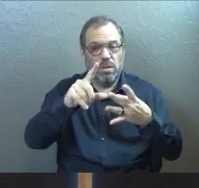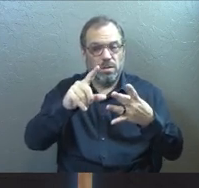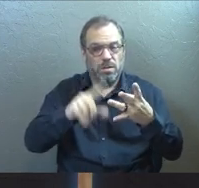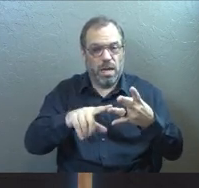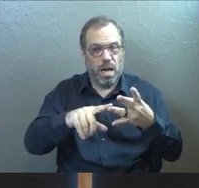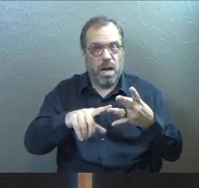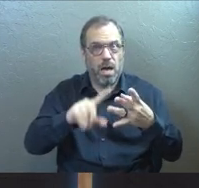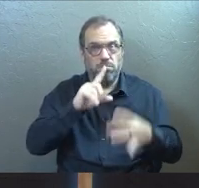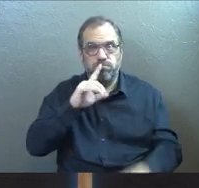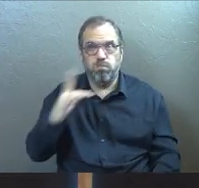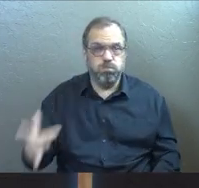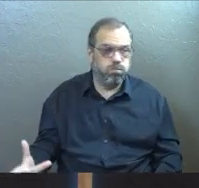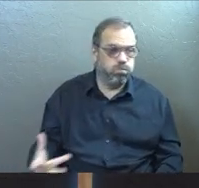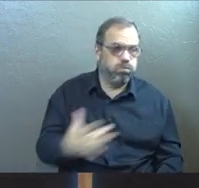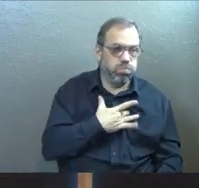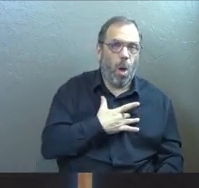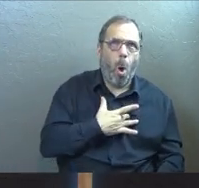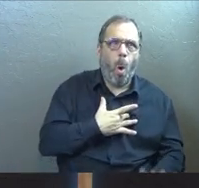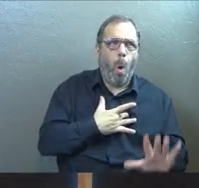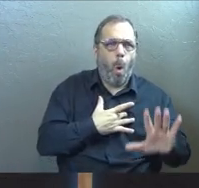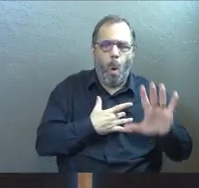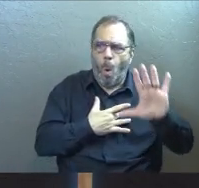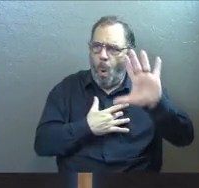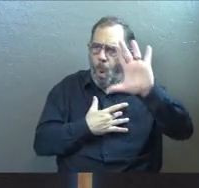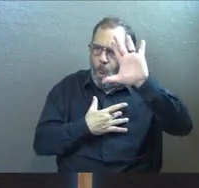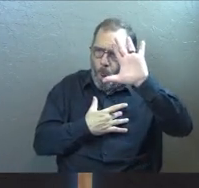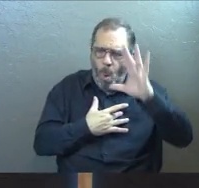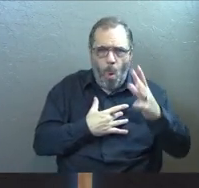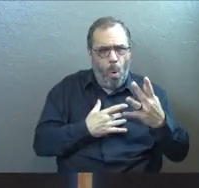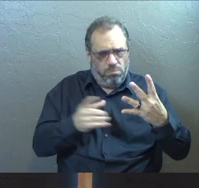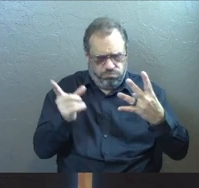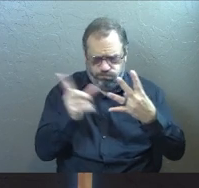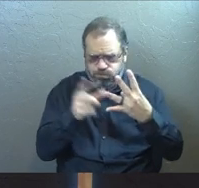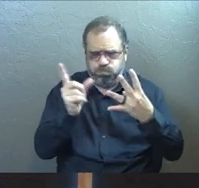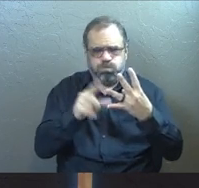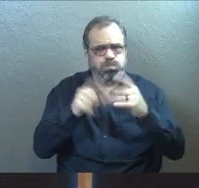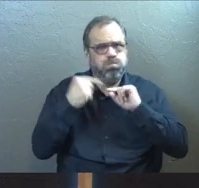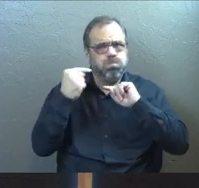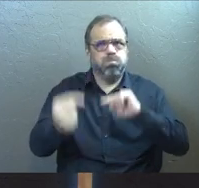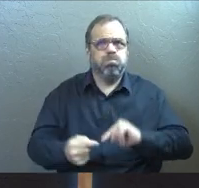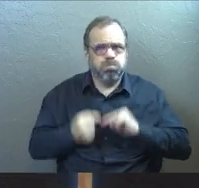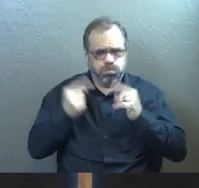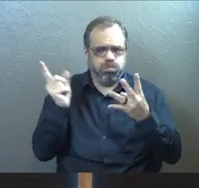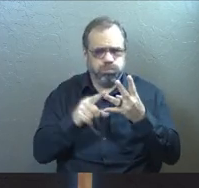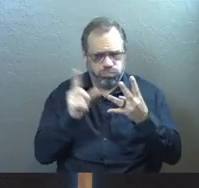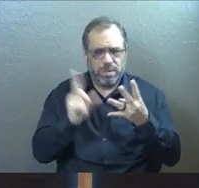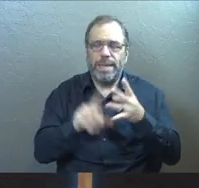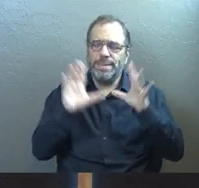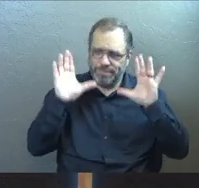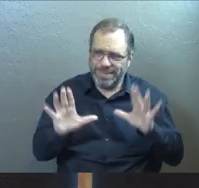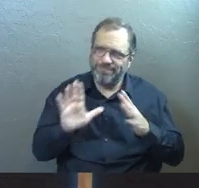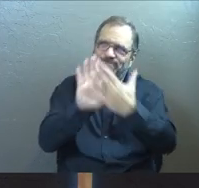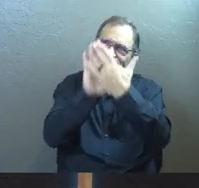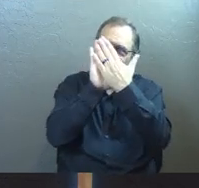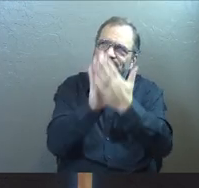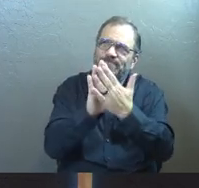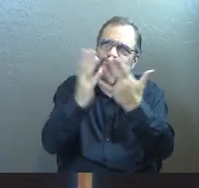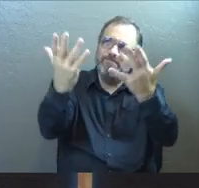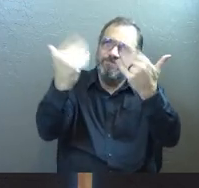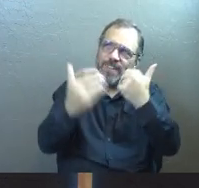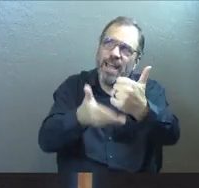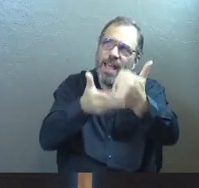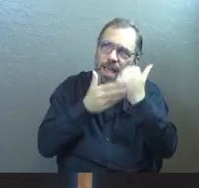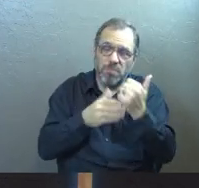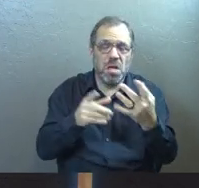ring true to you. And you may say to yourself, this is the thing that I struggle with and I need to walk with God on this.